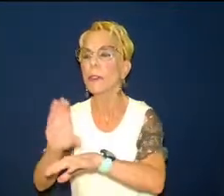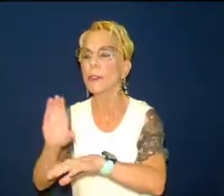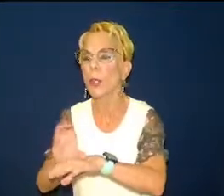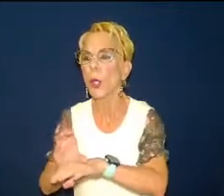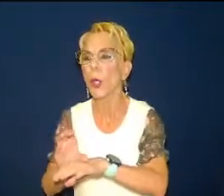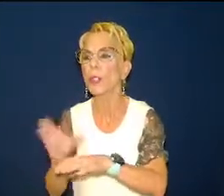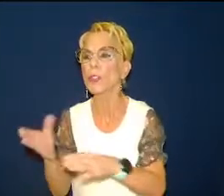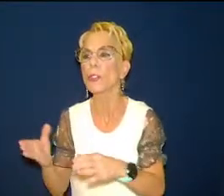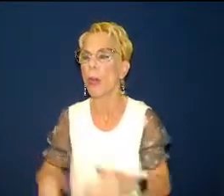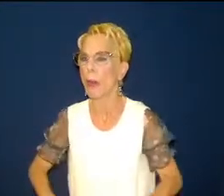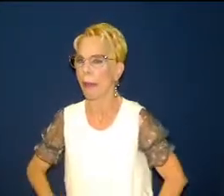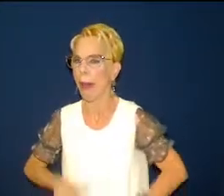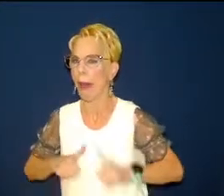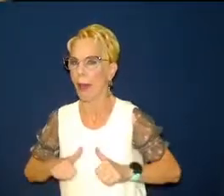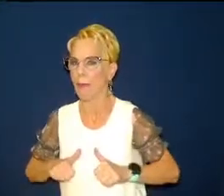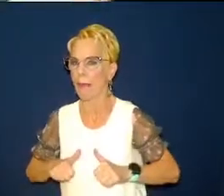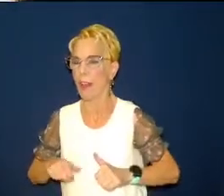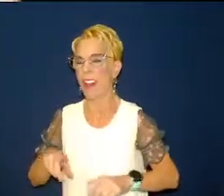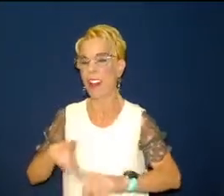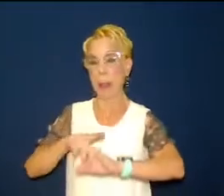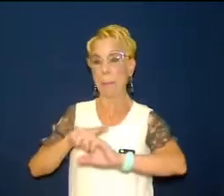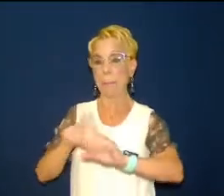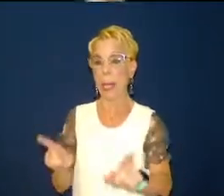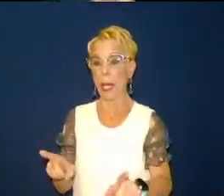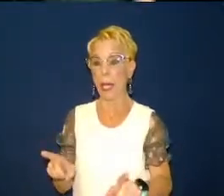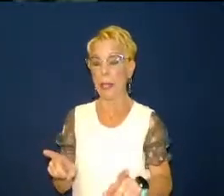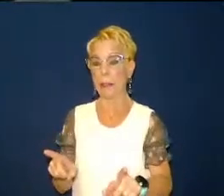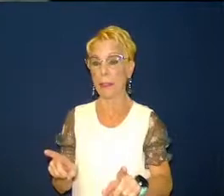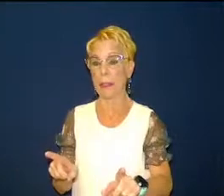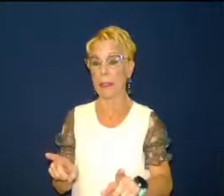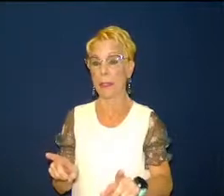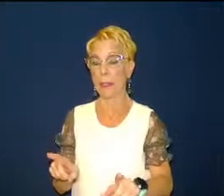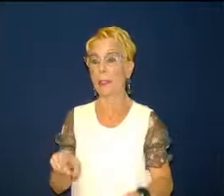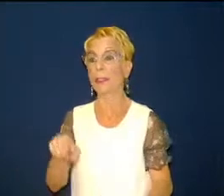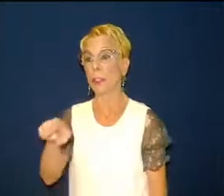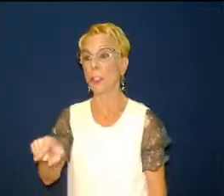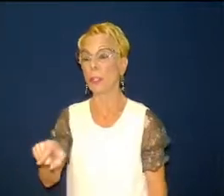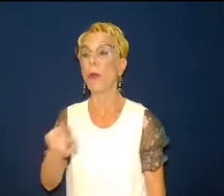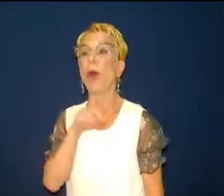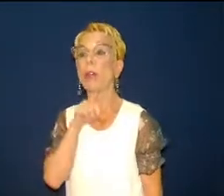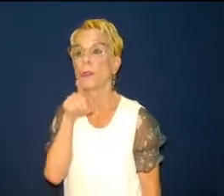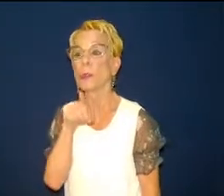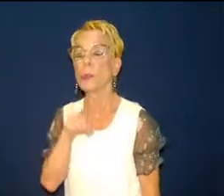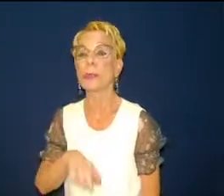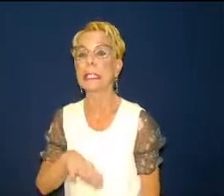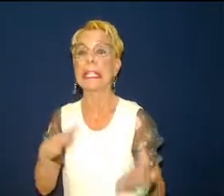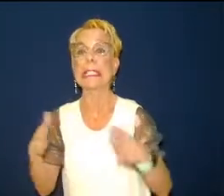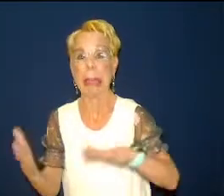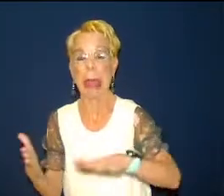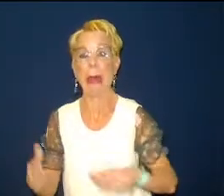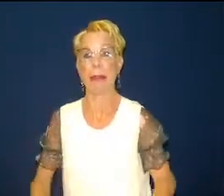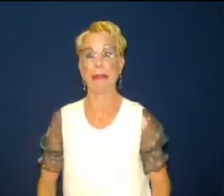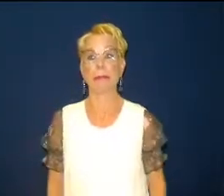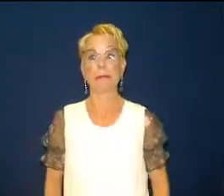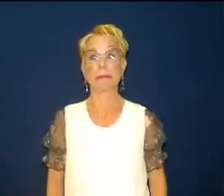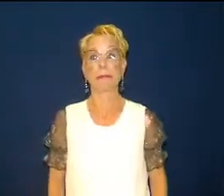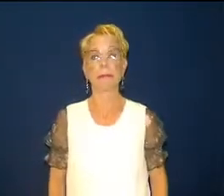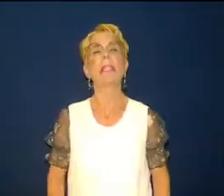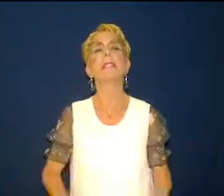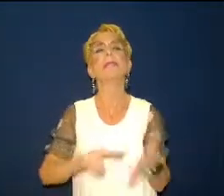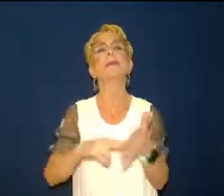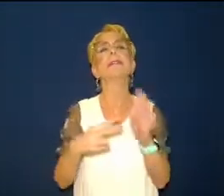this time he says i am the sevenfold spirit of god and what he's saying is that on all these churches